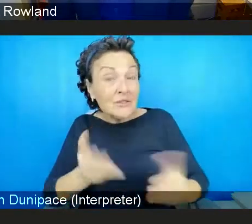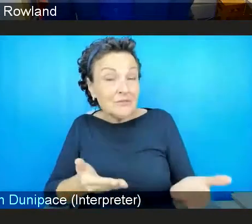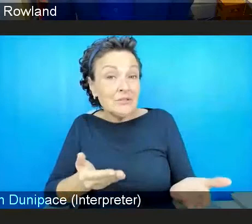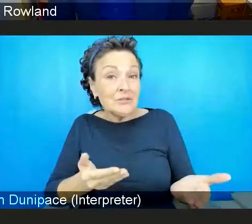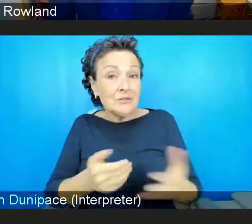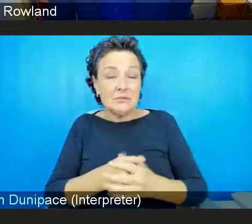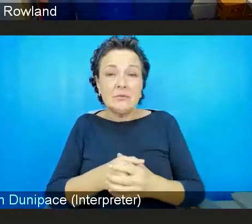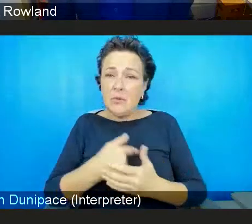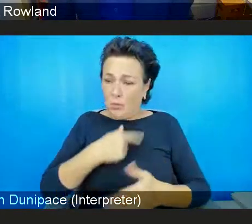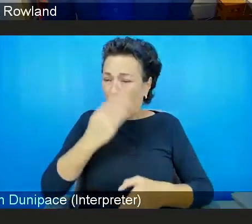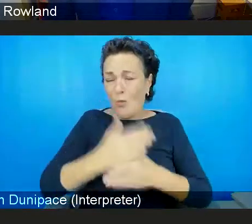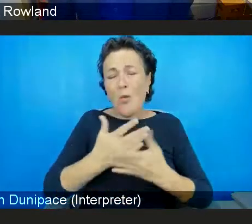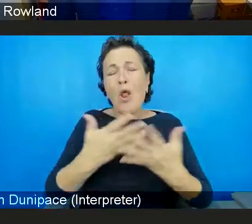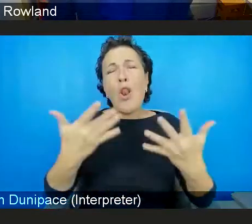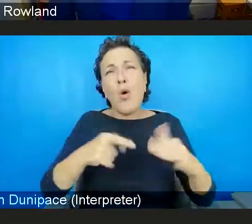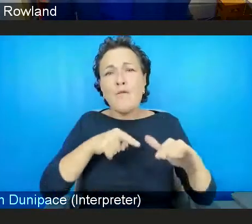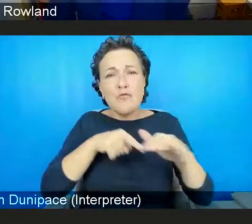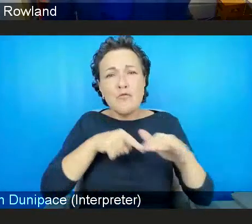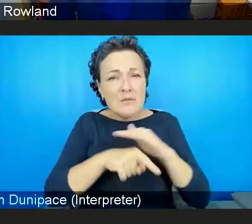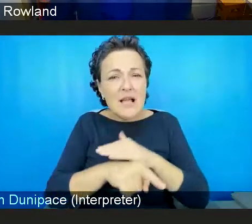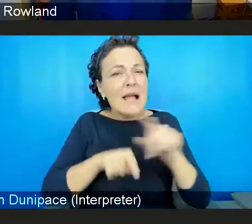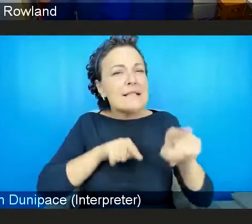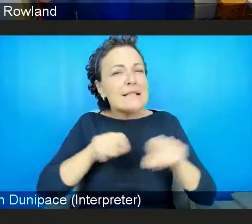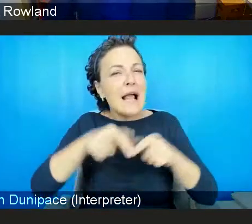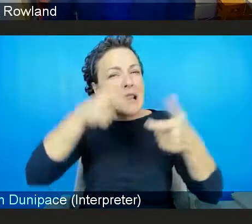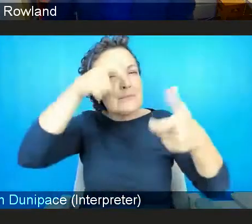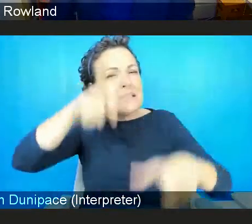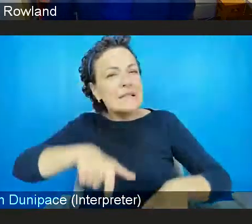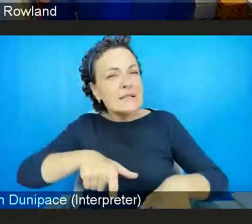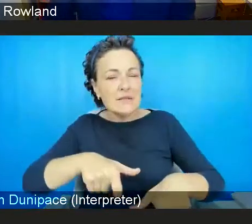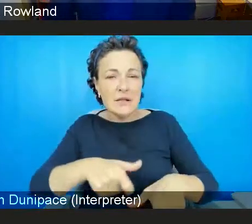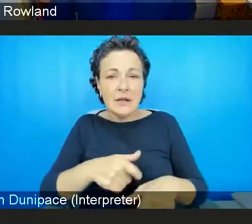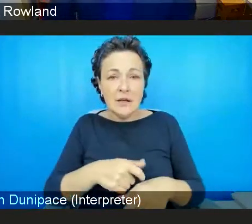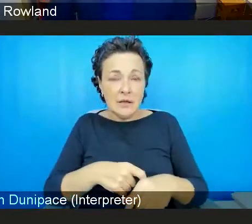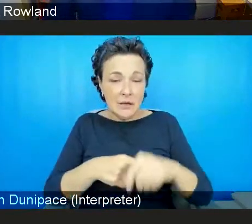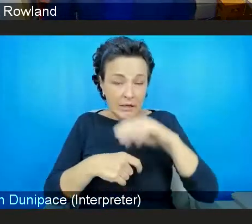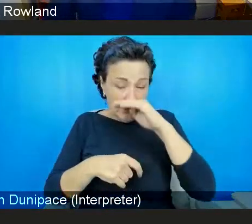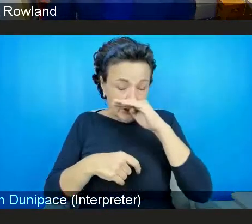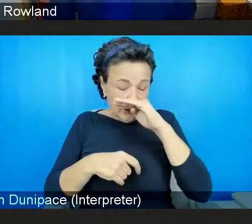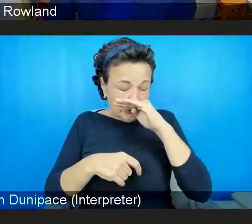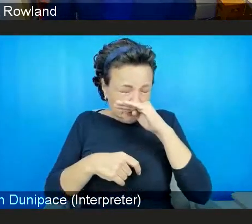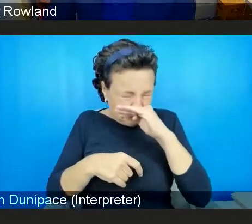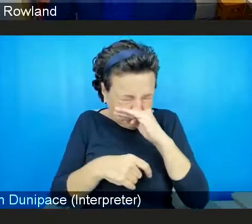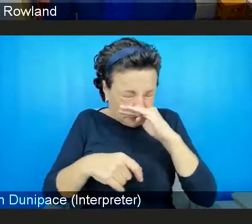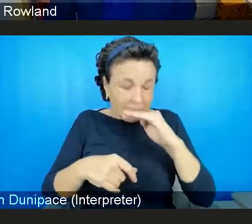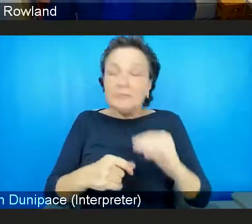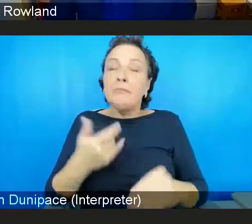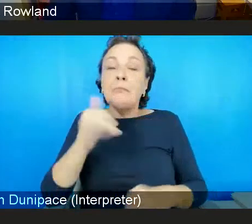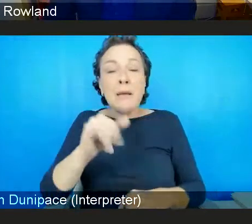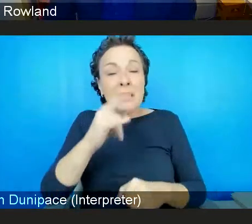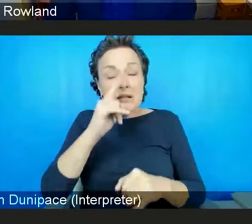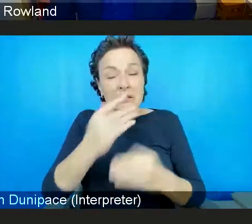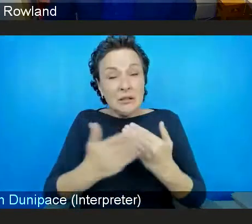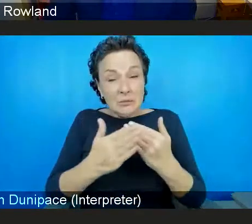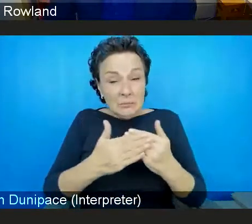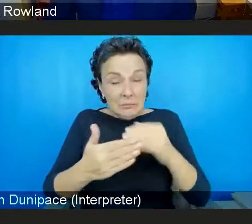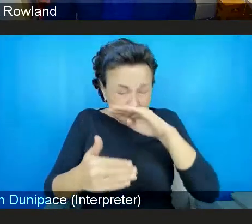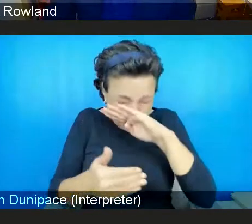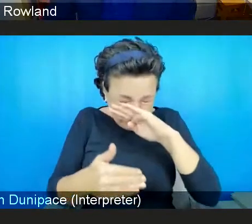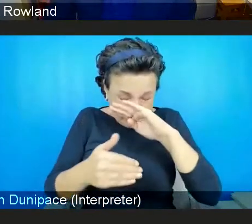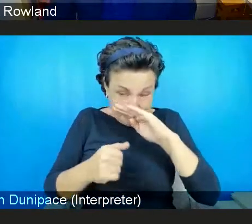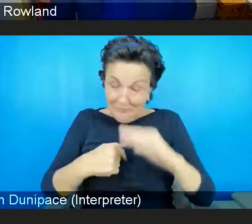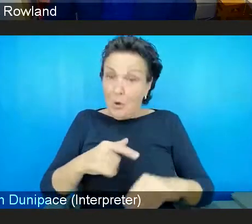and asylum seekers and we might see an increase from communities and some of the countries of origin there as well.